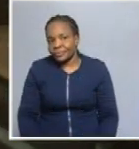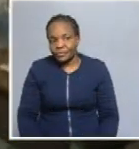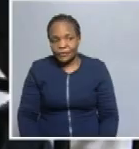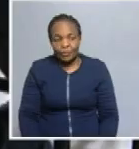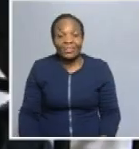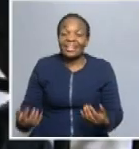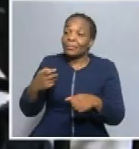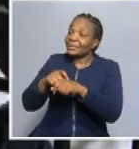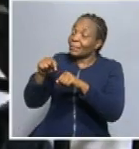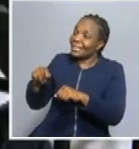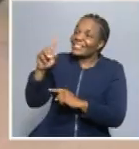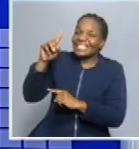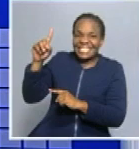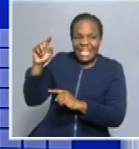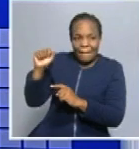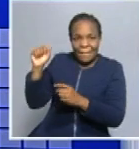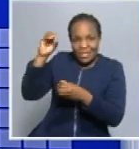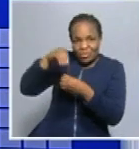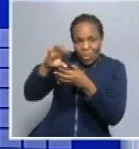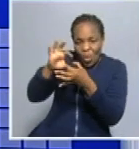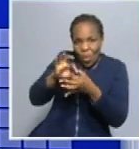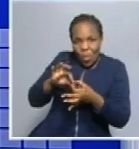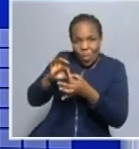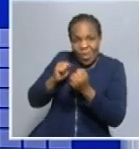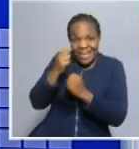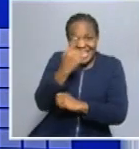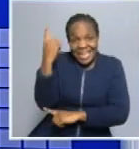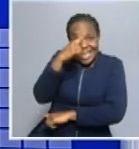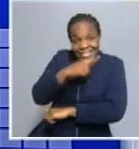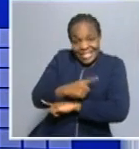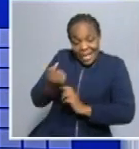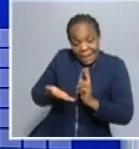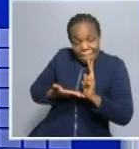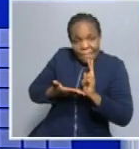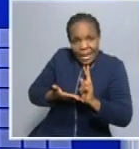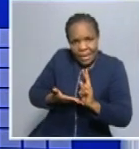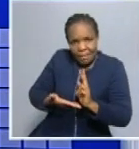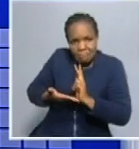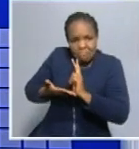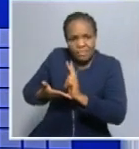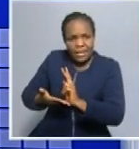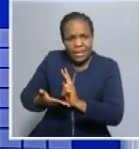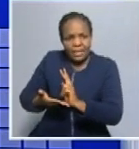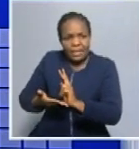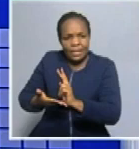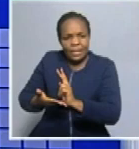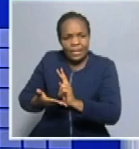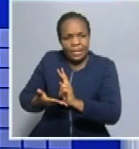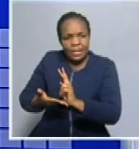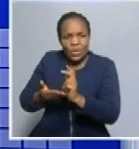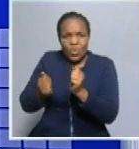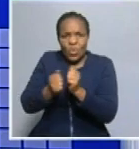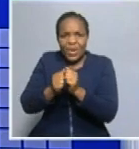teachers can incorporate into their everyday to help with this